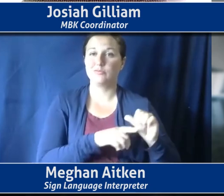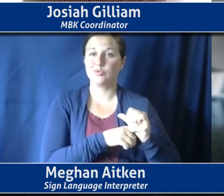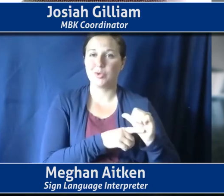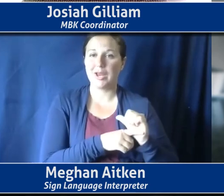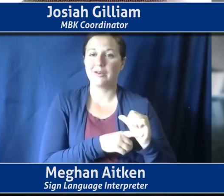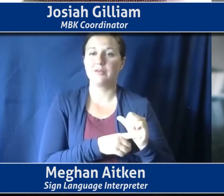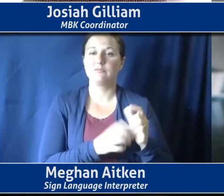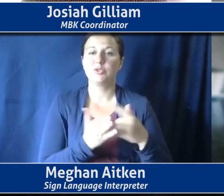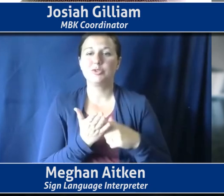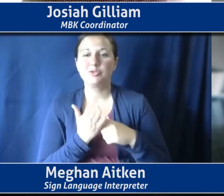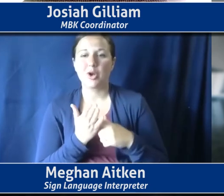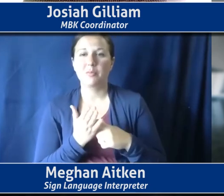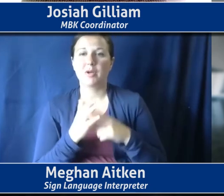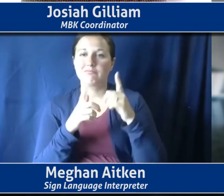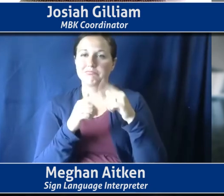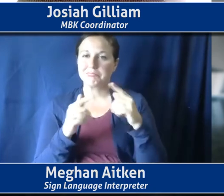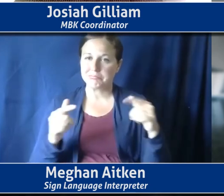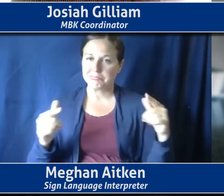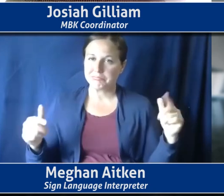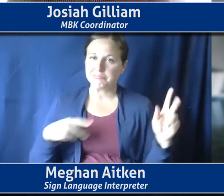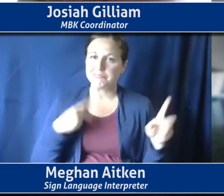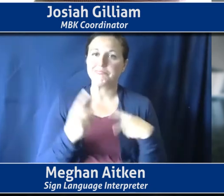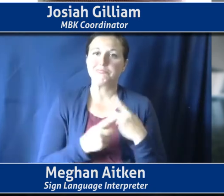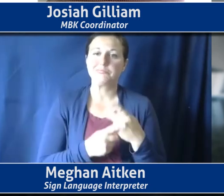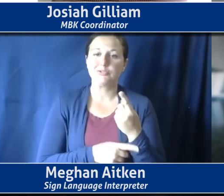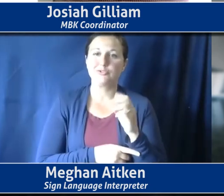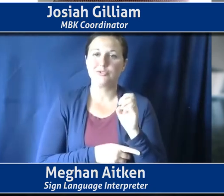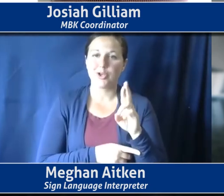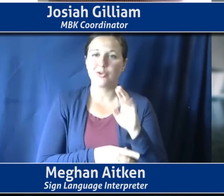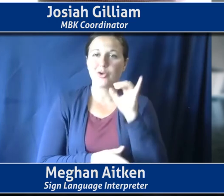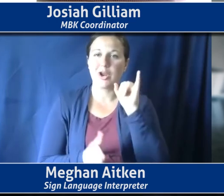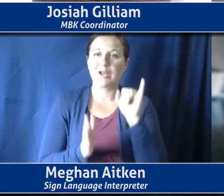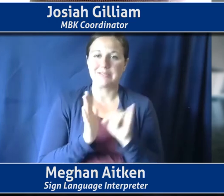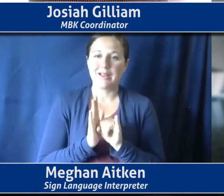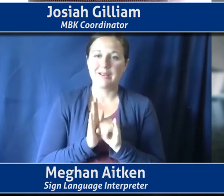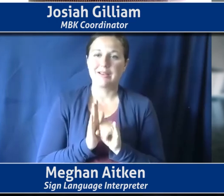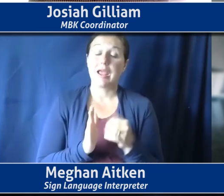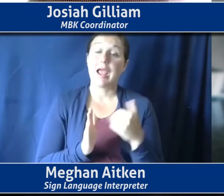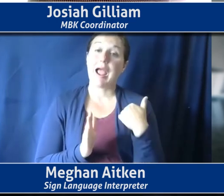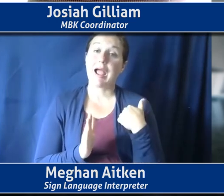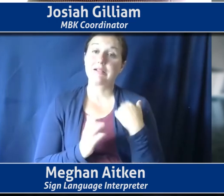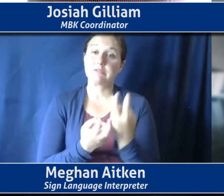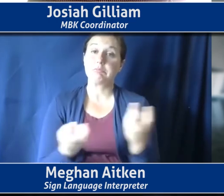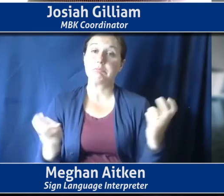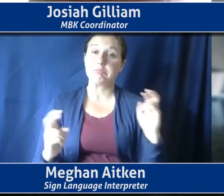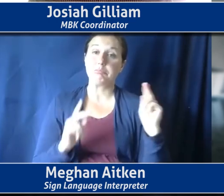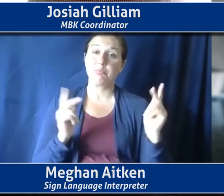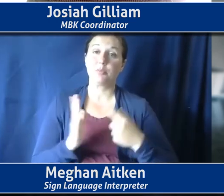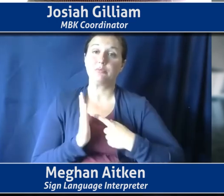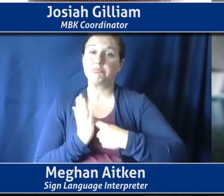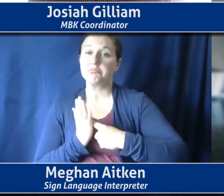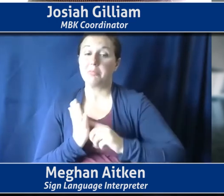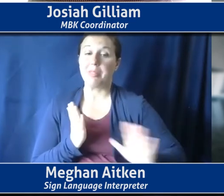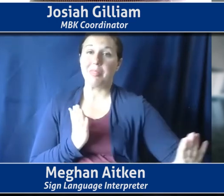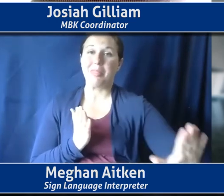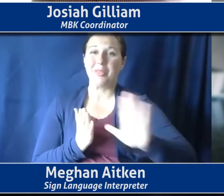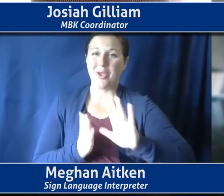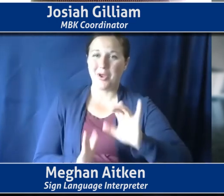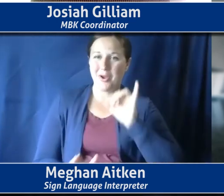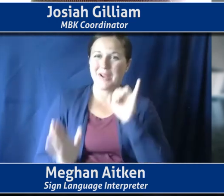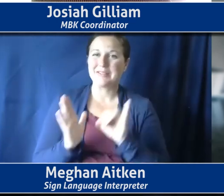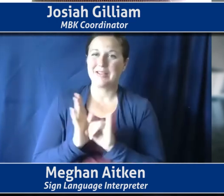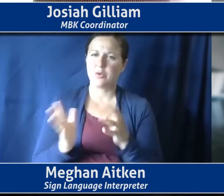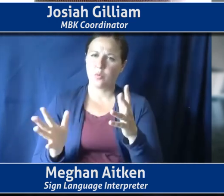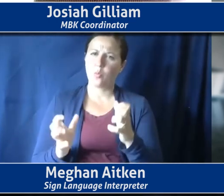um, that is out there and had some panelists that talked about their gender identities and how they would like to, you know, make sure that they have dignity and